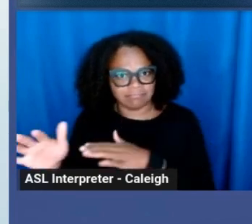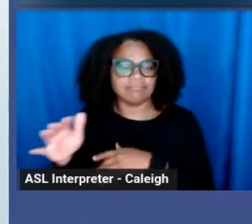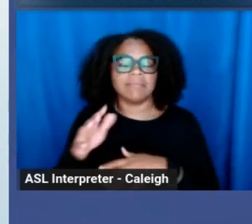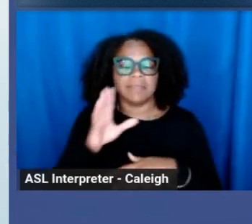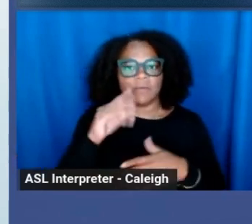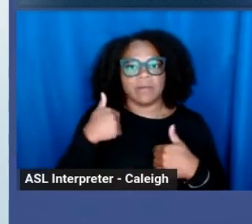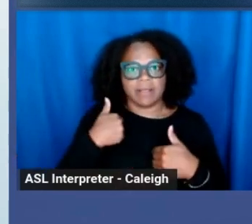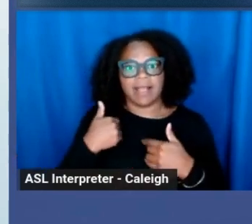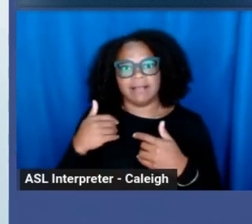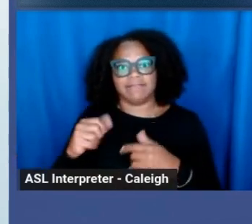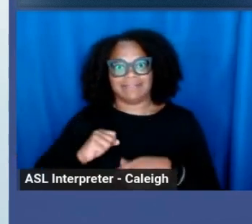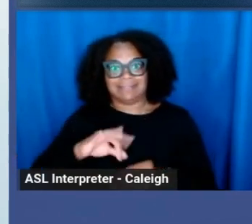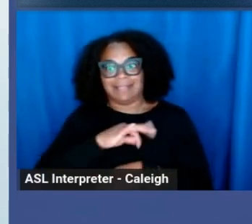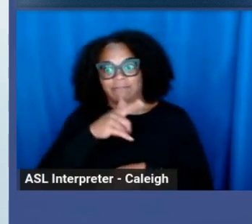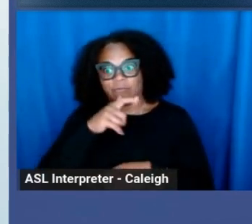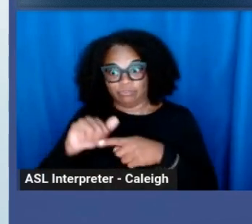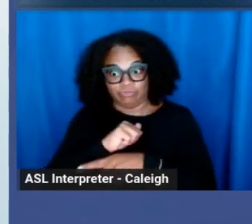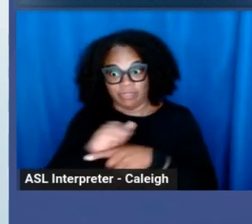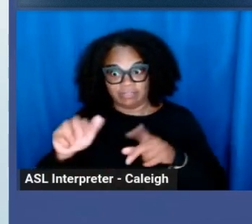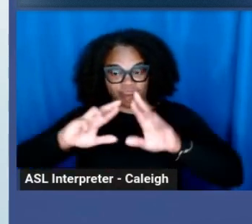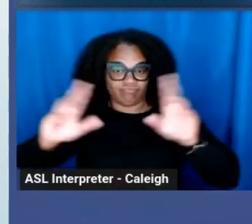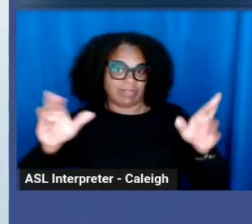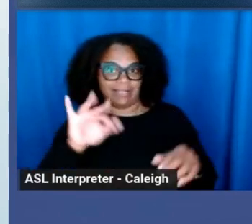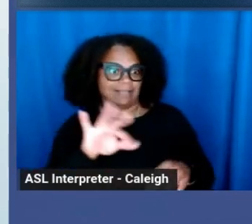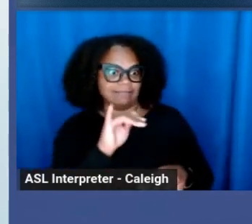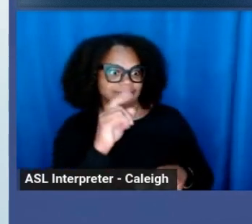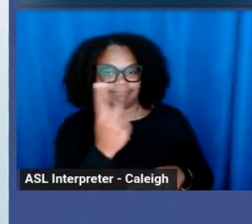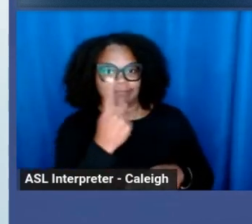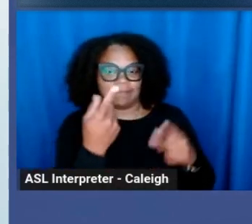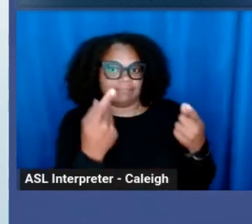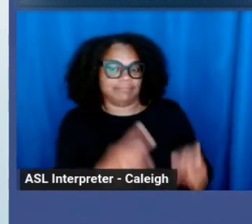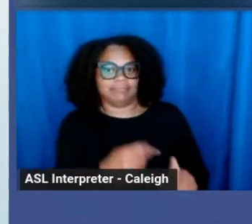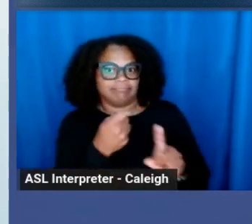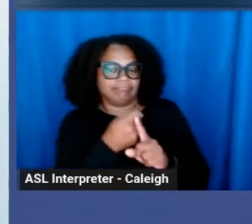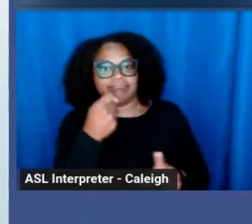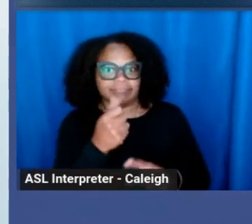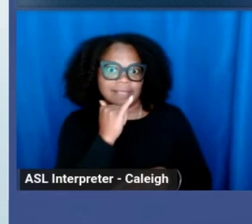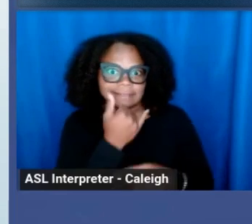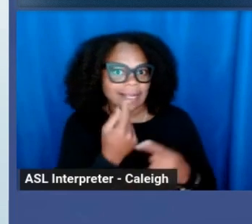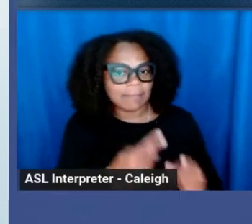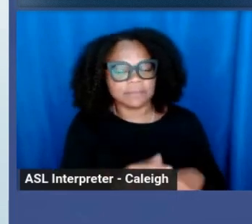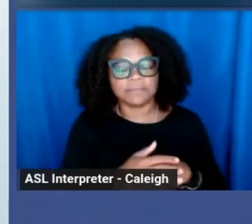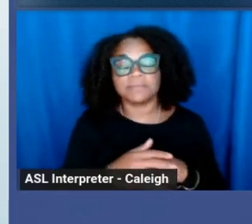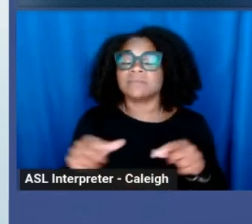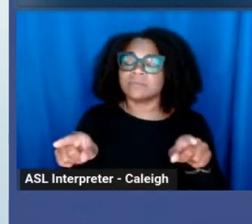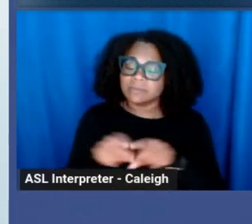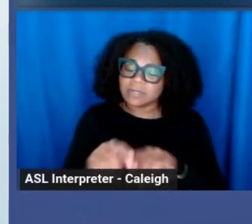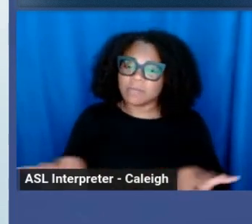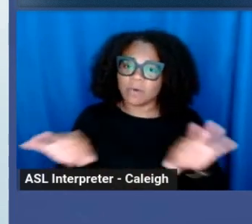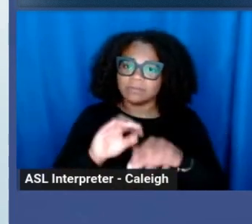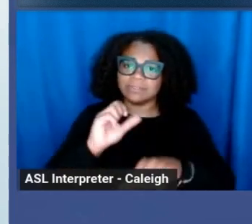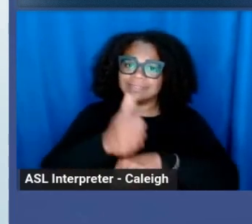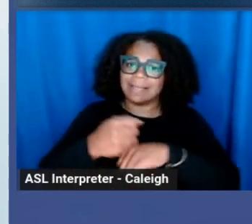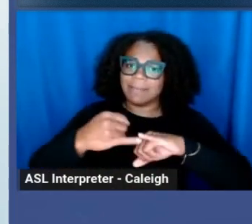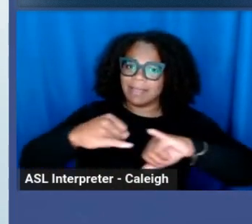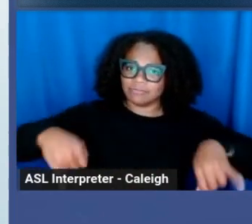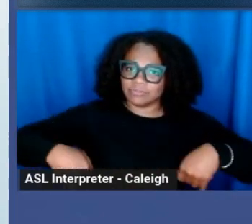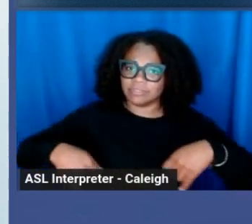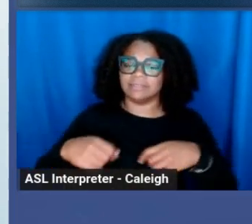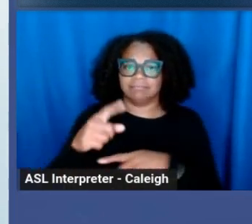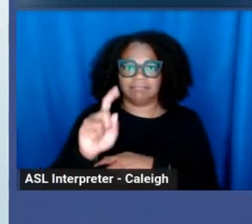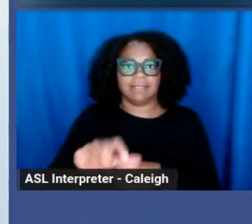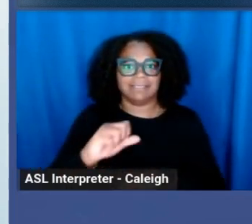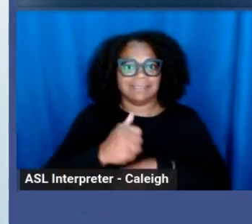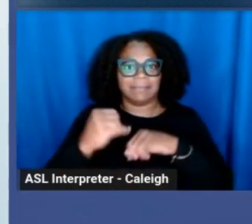personnel should an accident occur. It's also really important to set boundaries. Make sure that you set